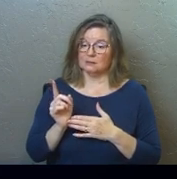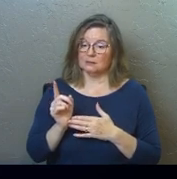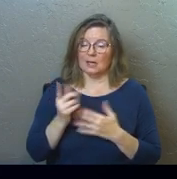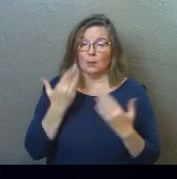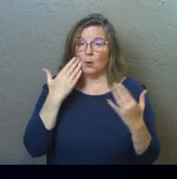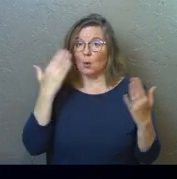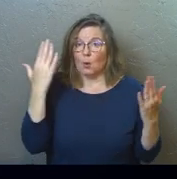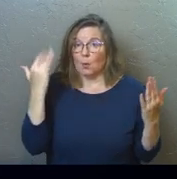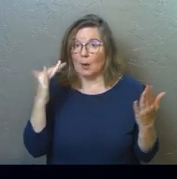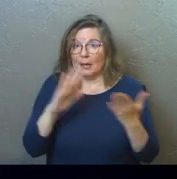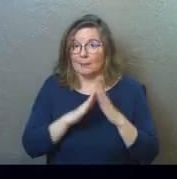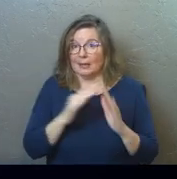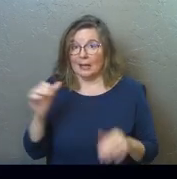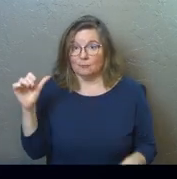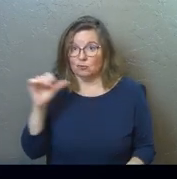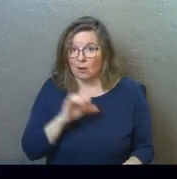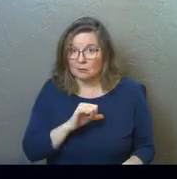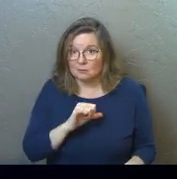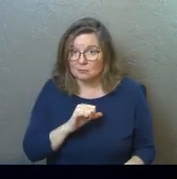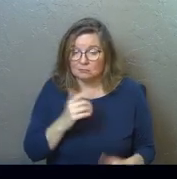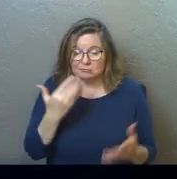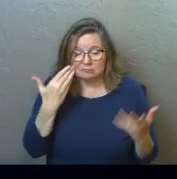and we don't know why he became drunk.